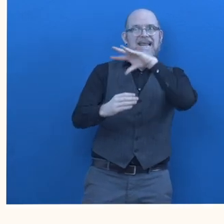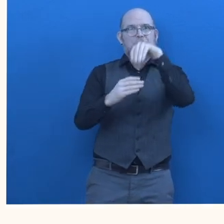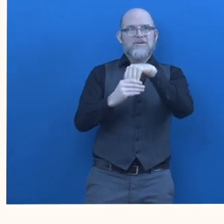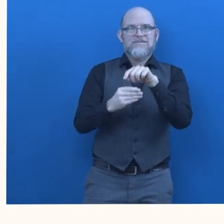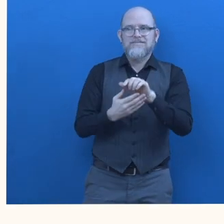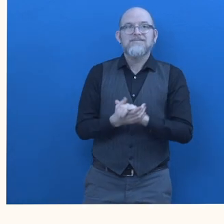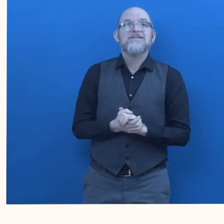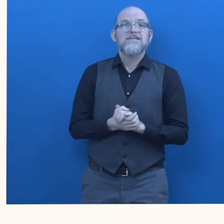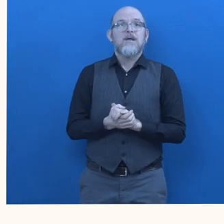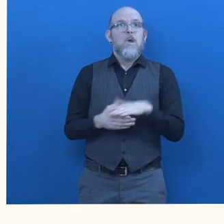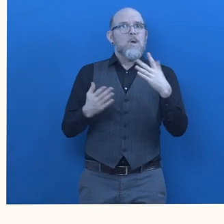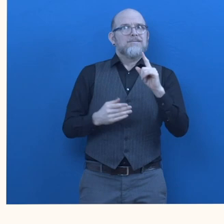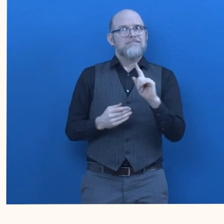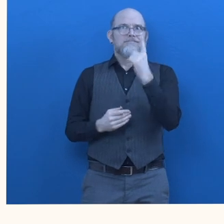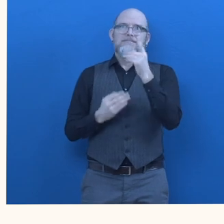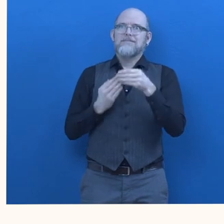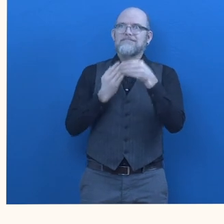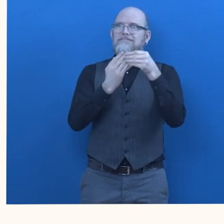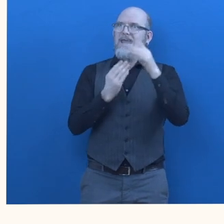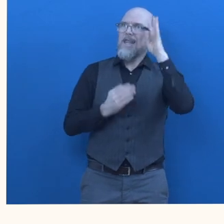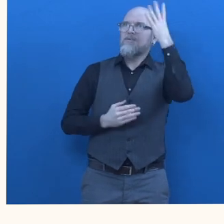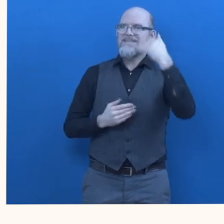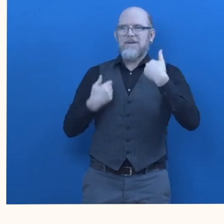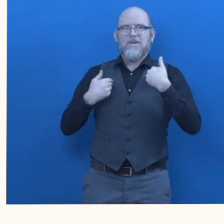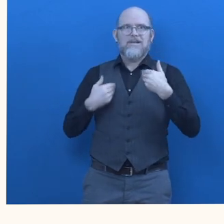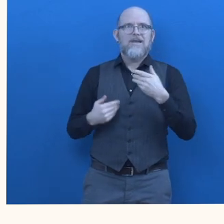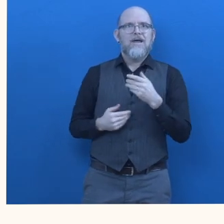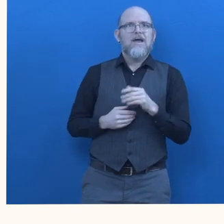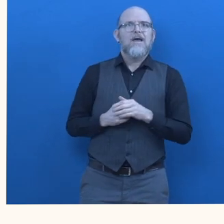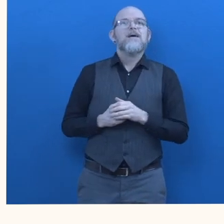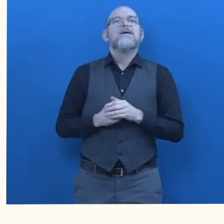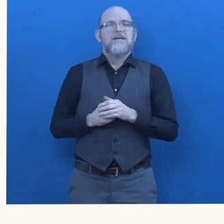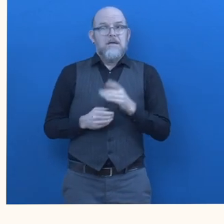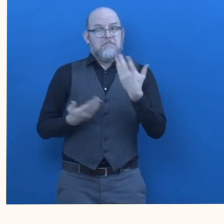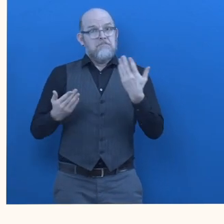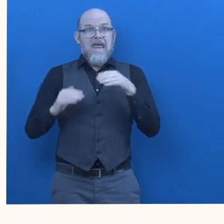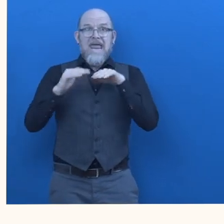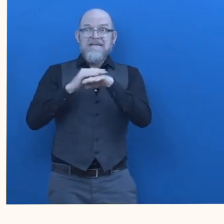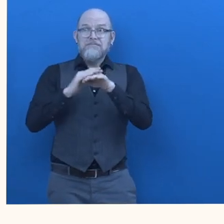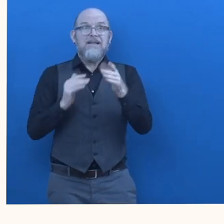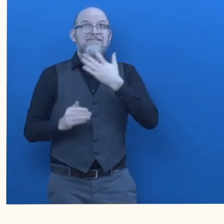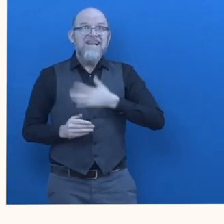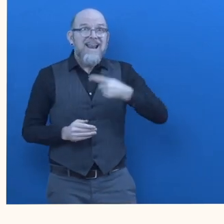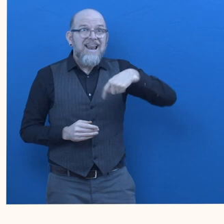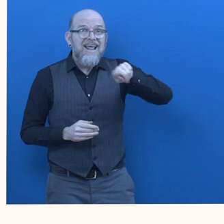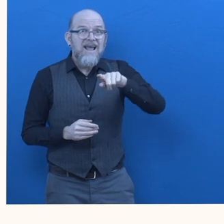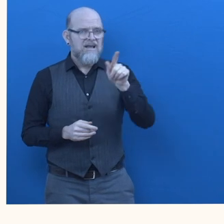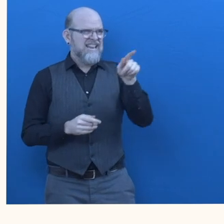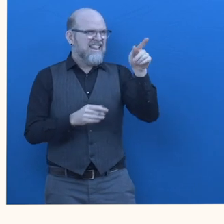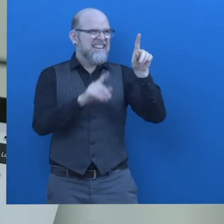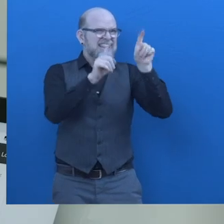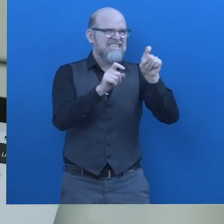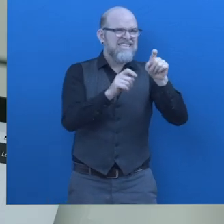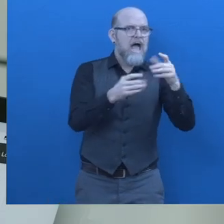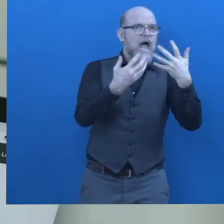when it comes to working on digital accessibility companies are often deciding between automated tools or traditional consulting